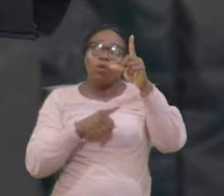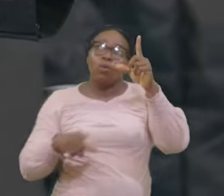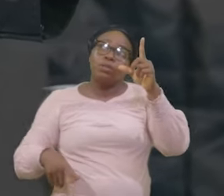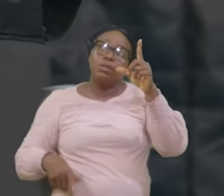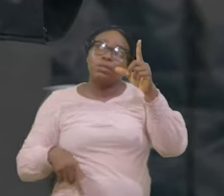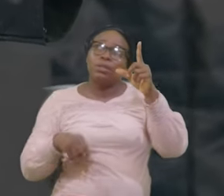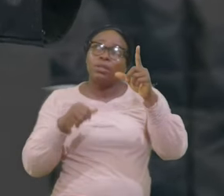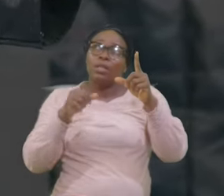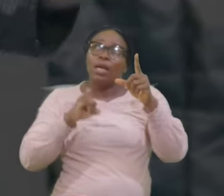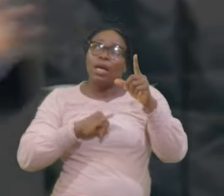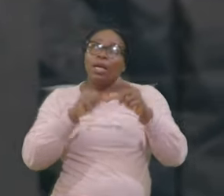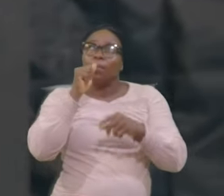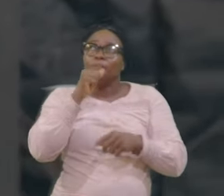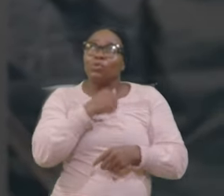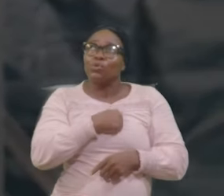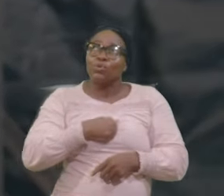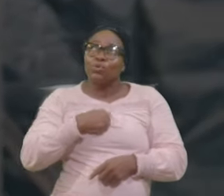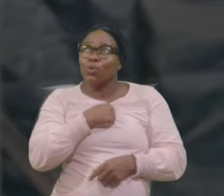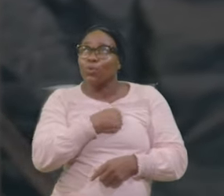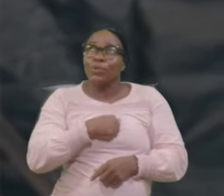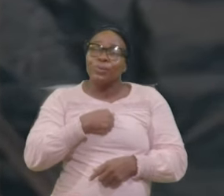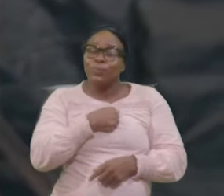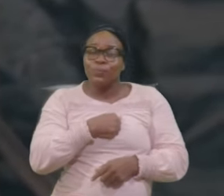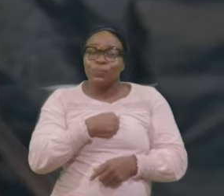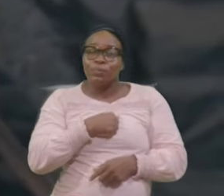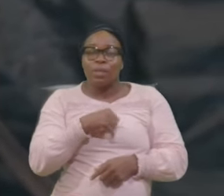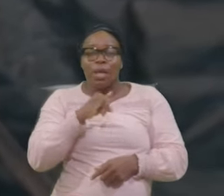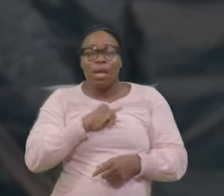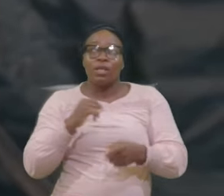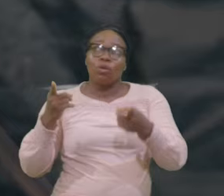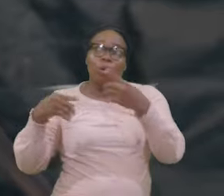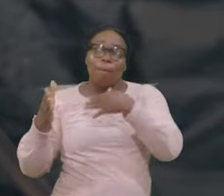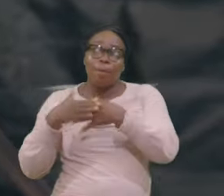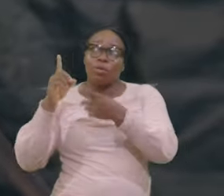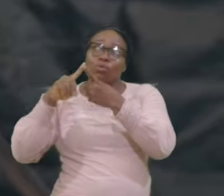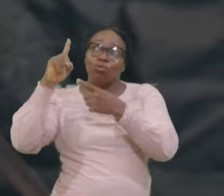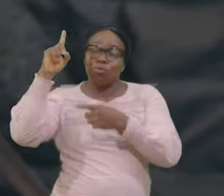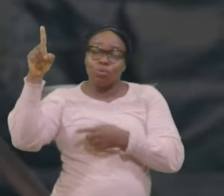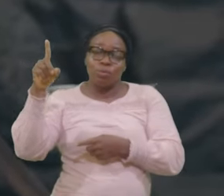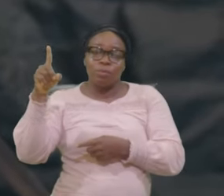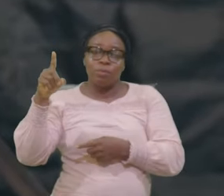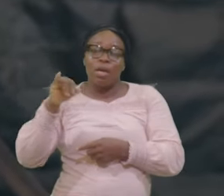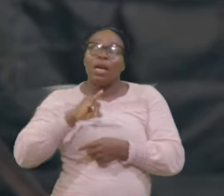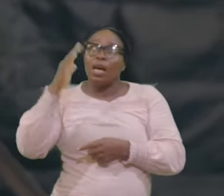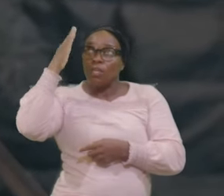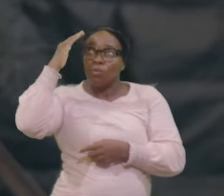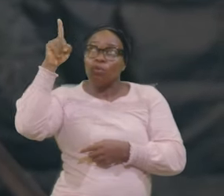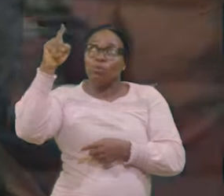far From you I now Come back To you I know You love Me Say that